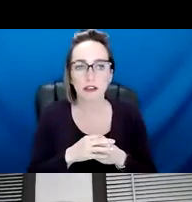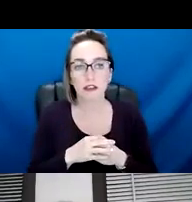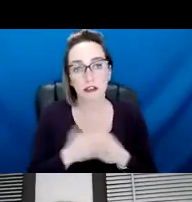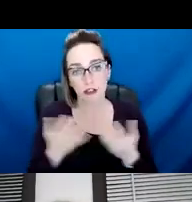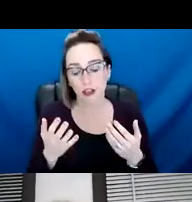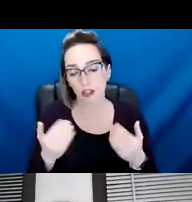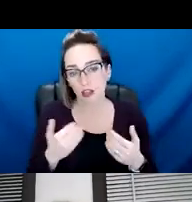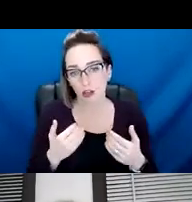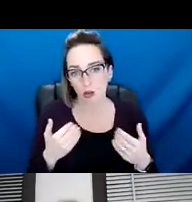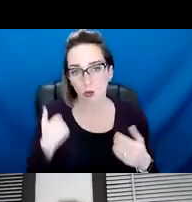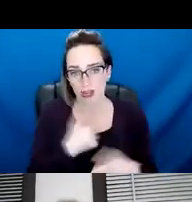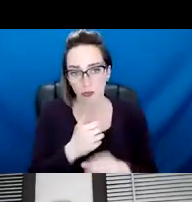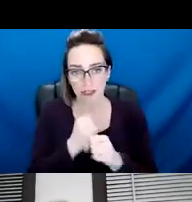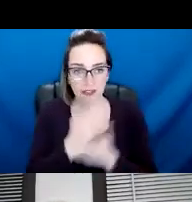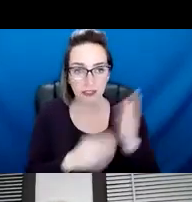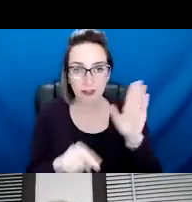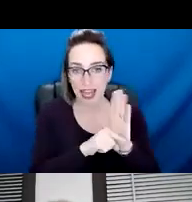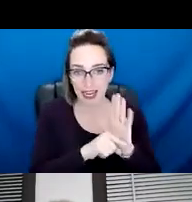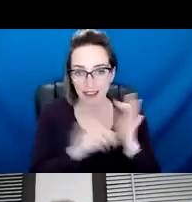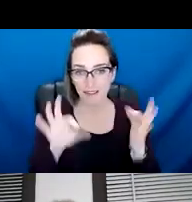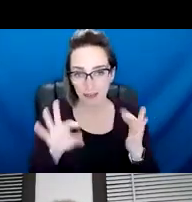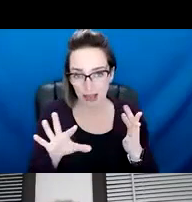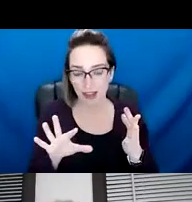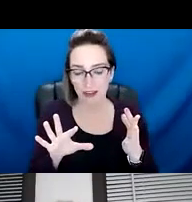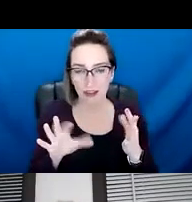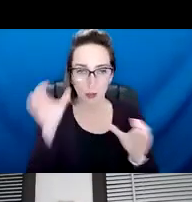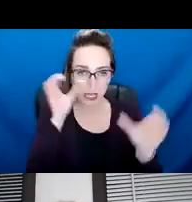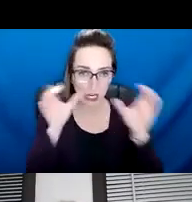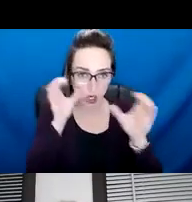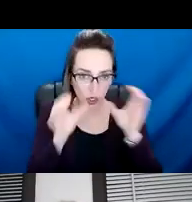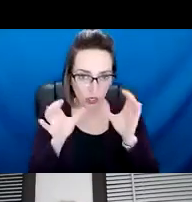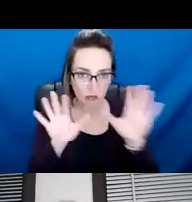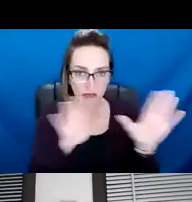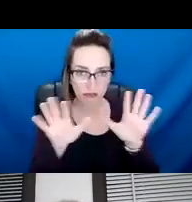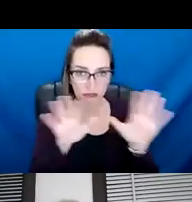feedback that we heard, um, and, and, and even in some ways, um,